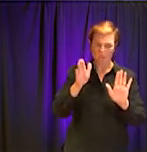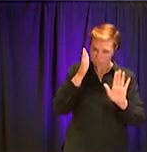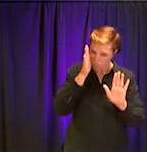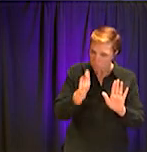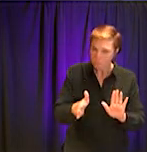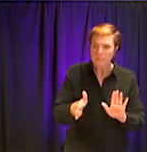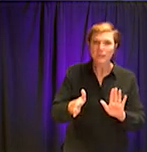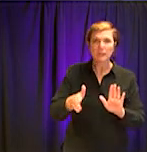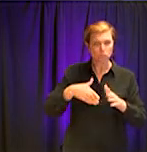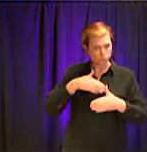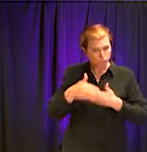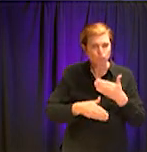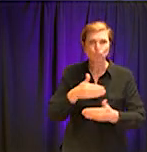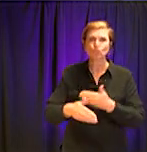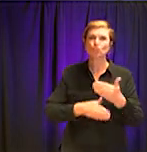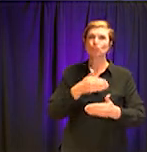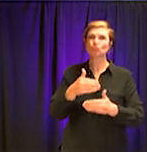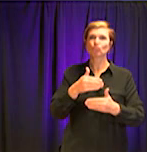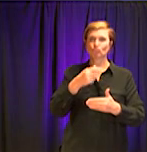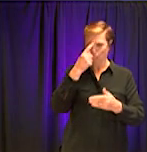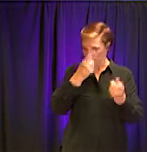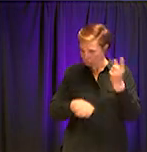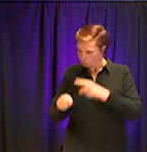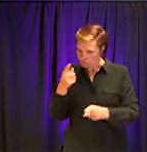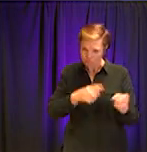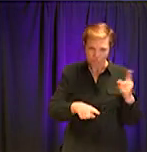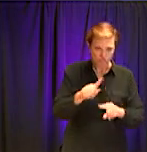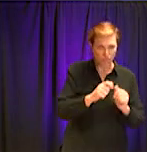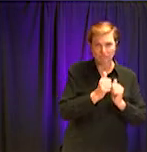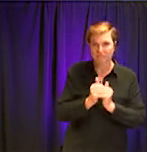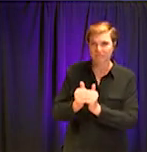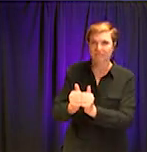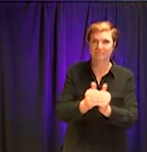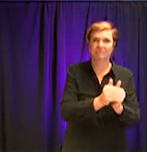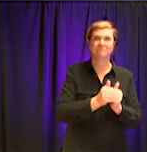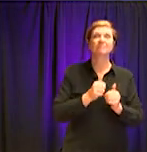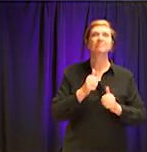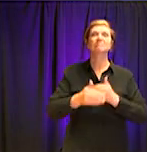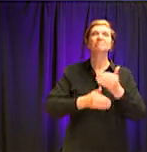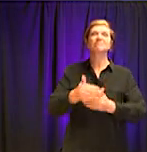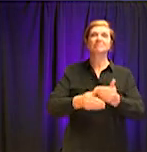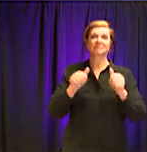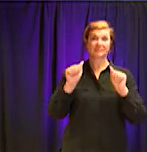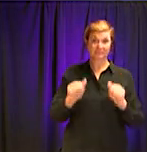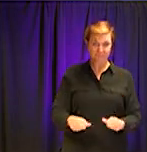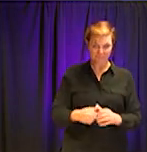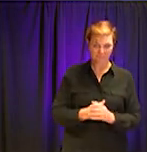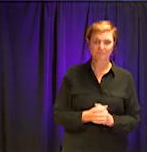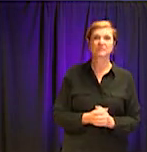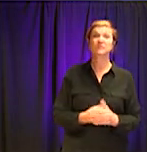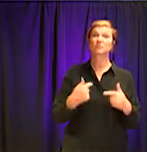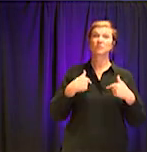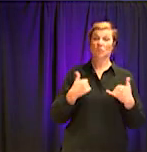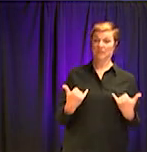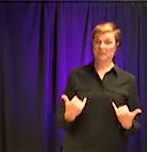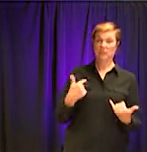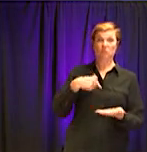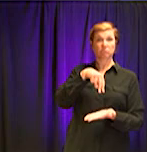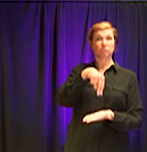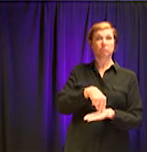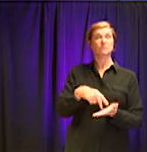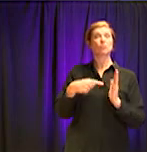overcome together. On behalf of my colleagues on the board of commissioners, I'm here this evening to stand in